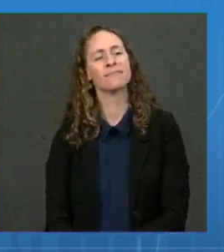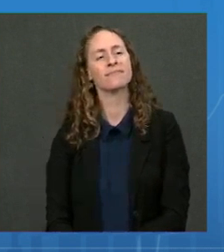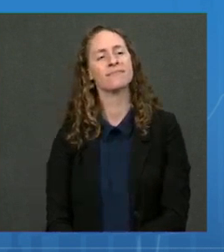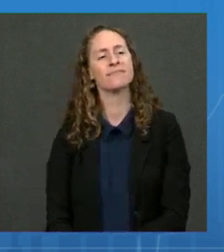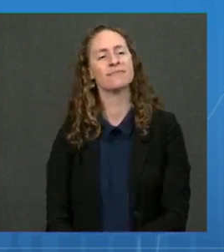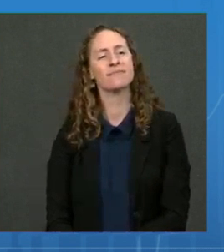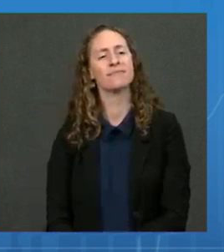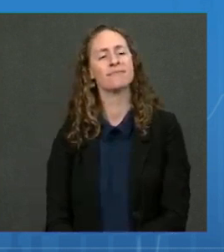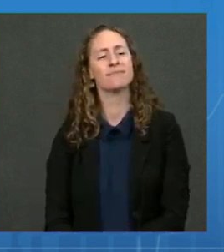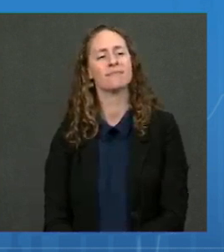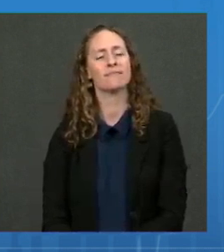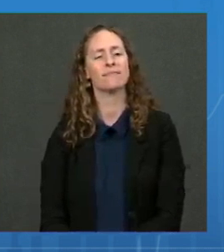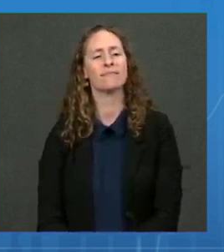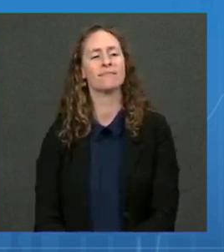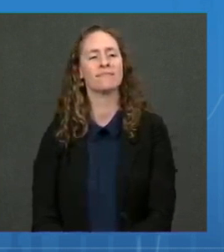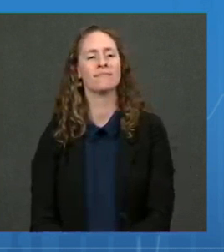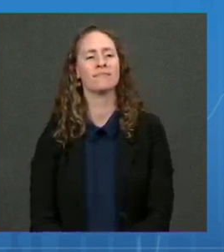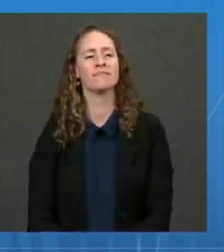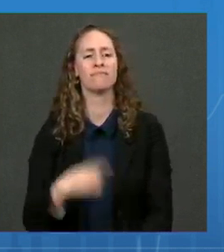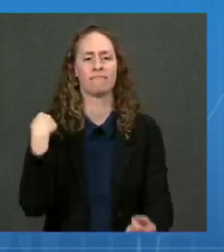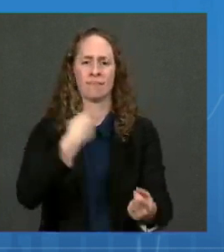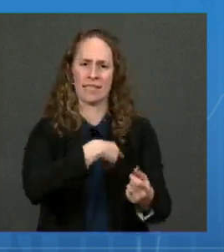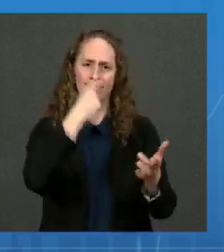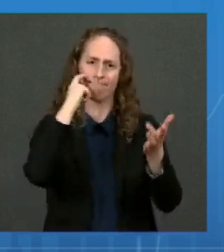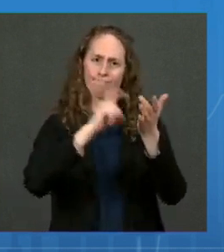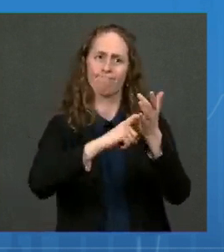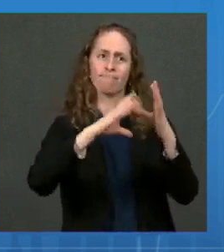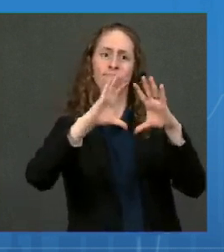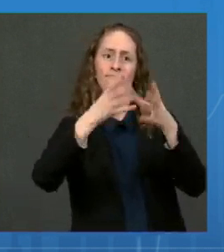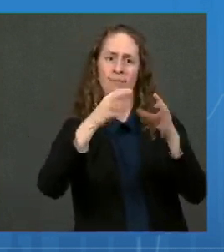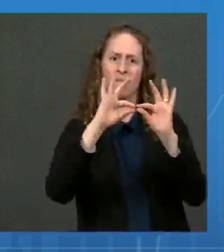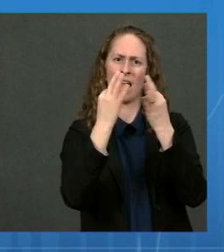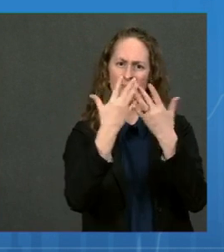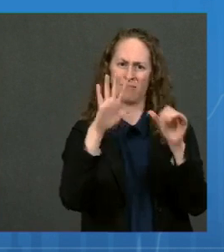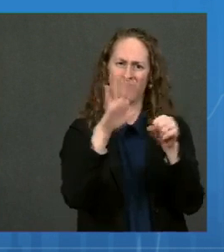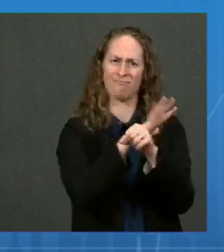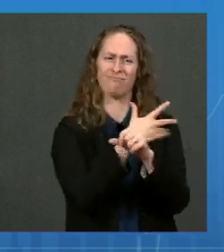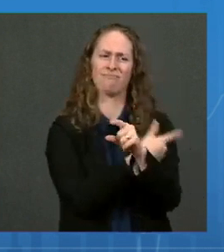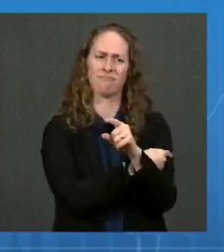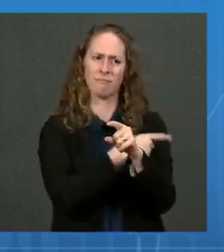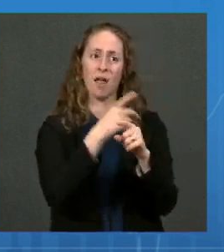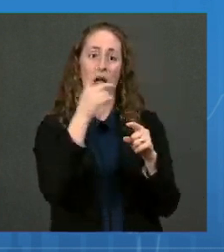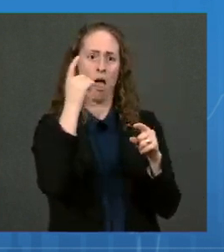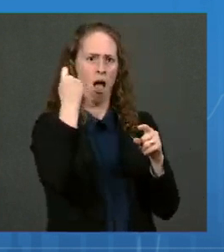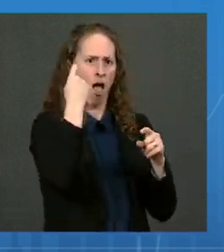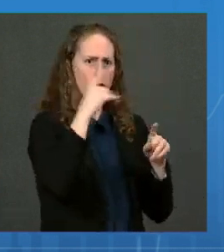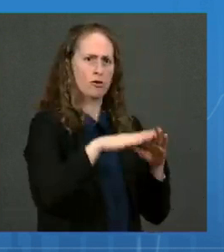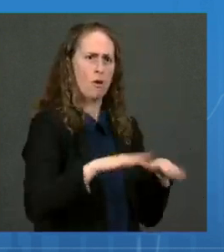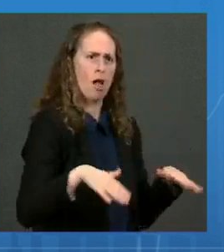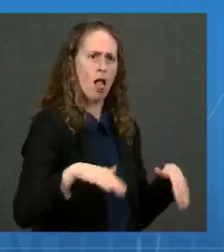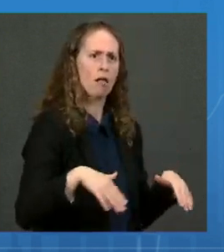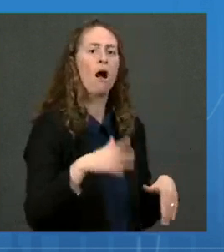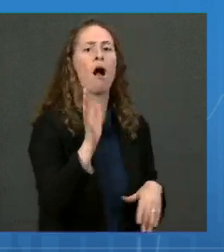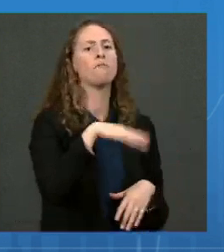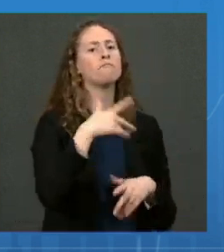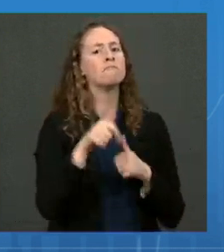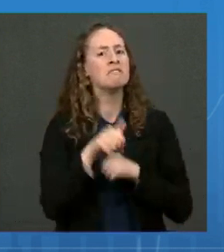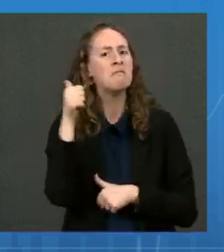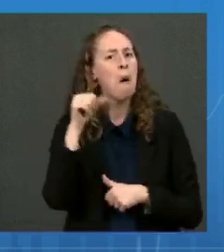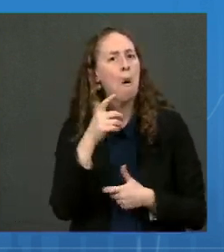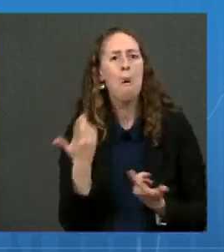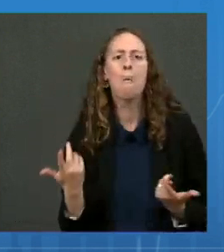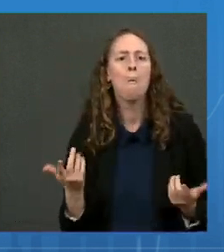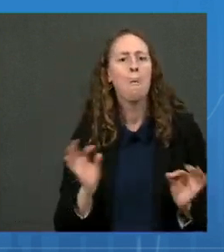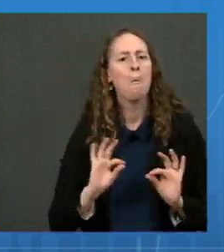to the unvaccinated family members decreased. Families with three or more family members vaccinated provided greater than